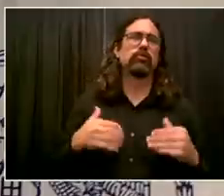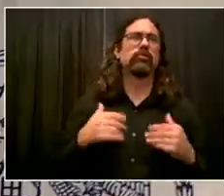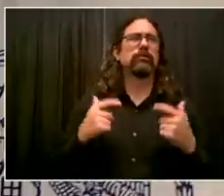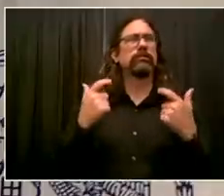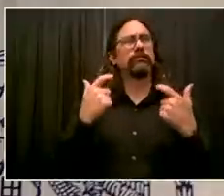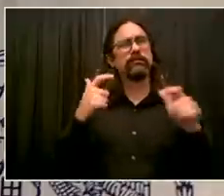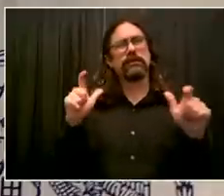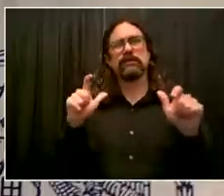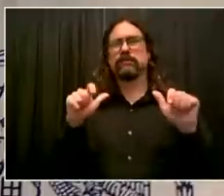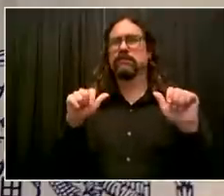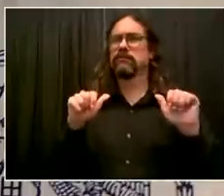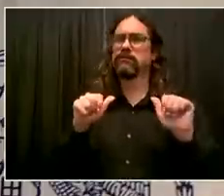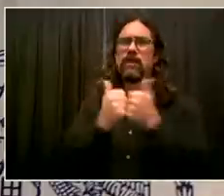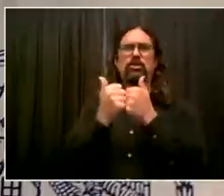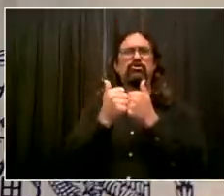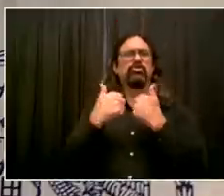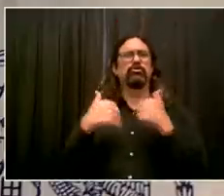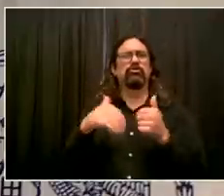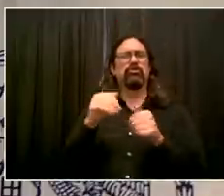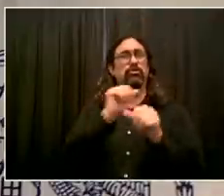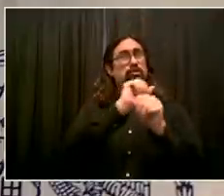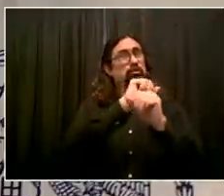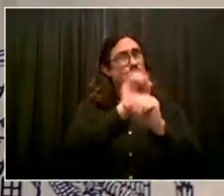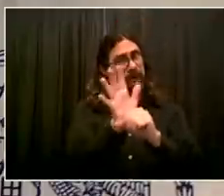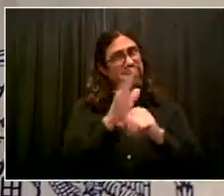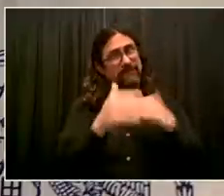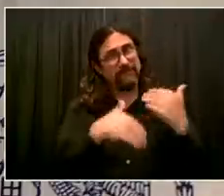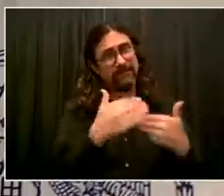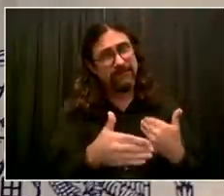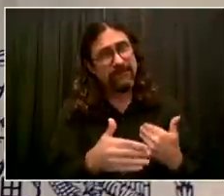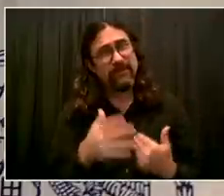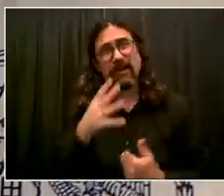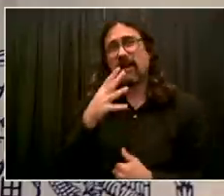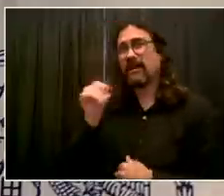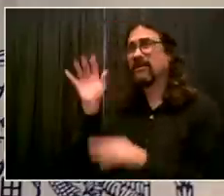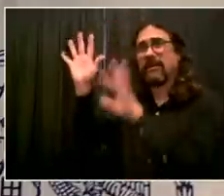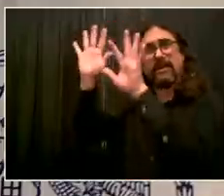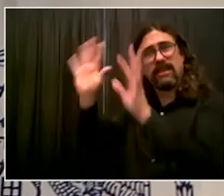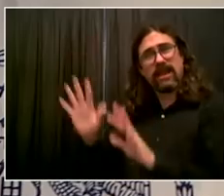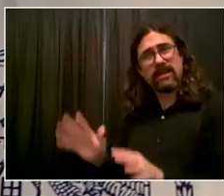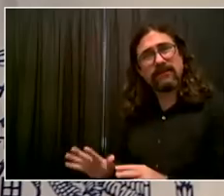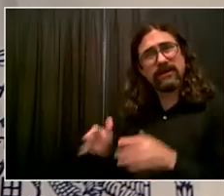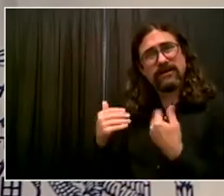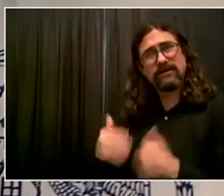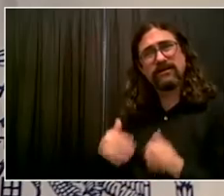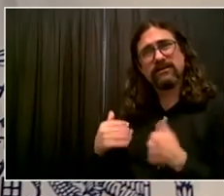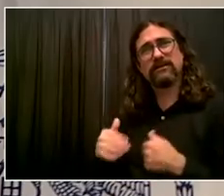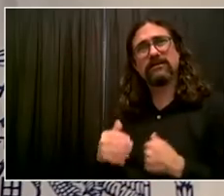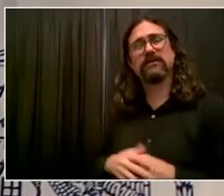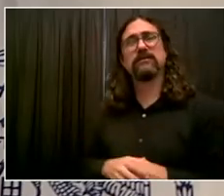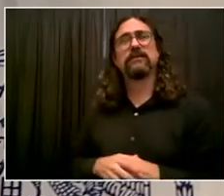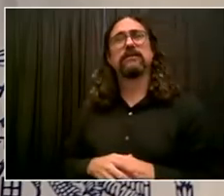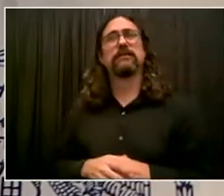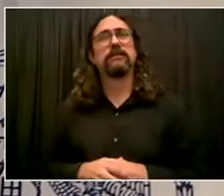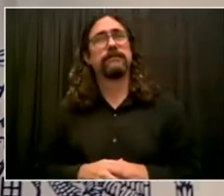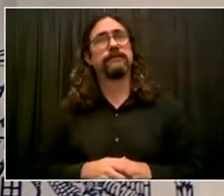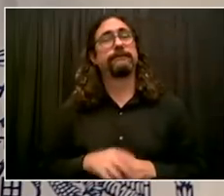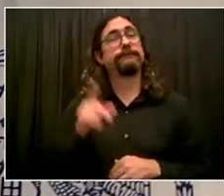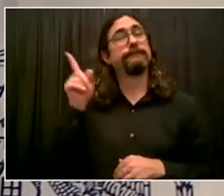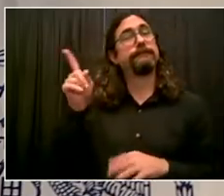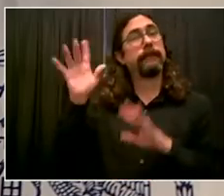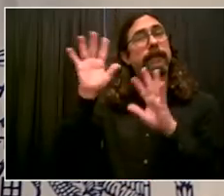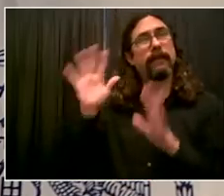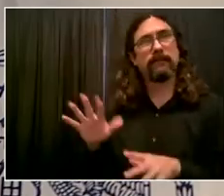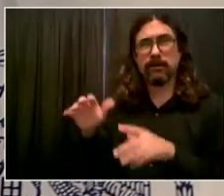this report because it's an example of what New York City does. We get hit with something. We get right back up. We find new solutions. We move quickly.